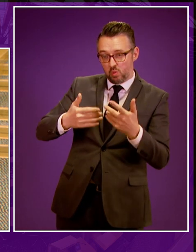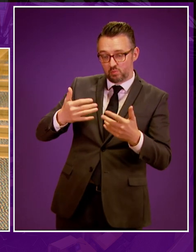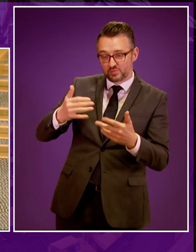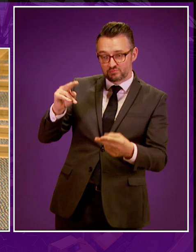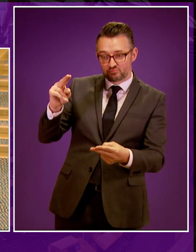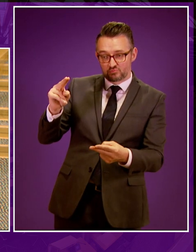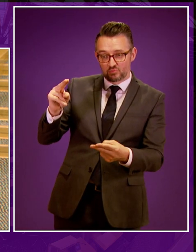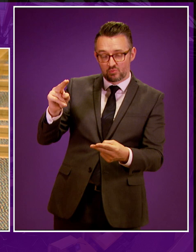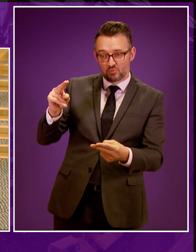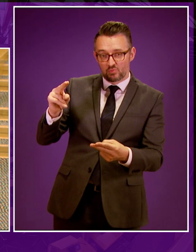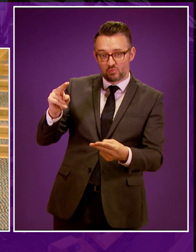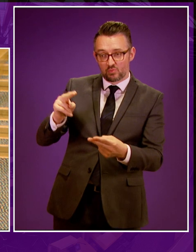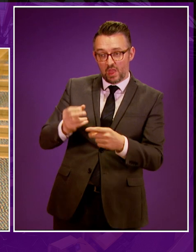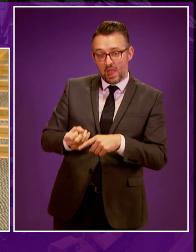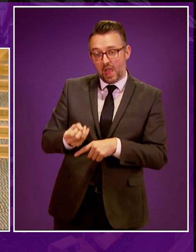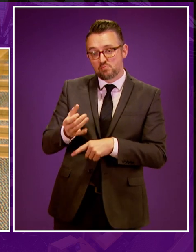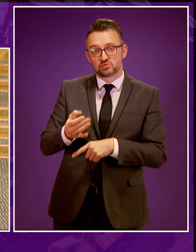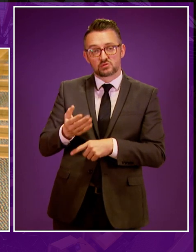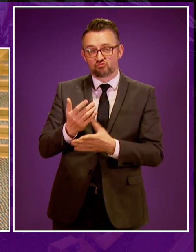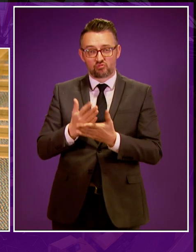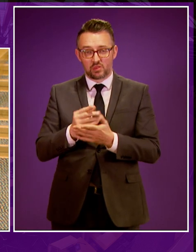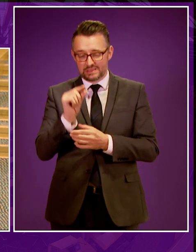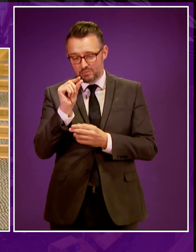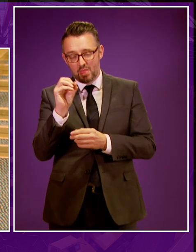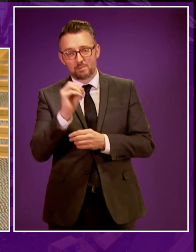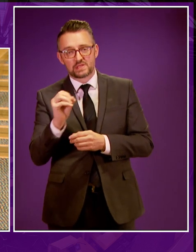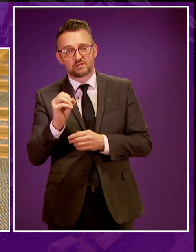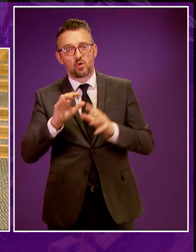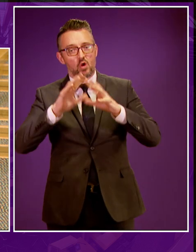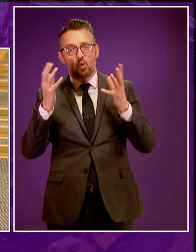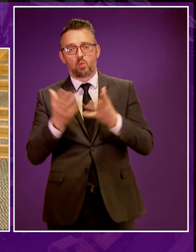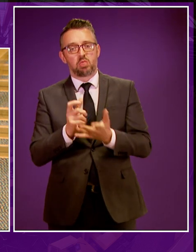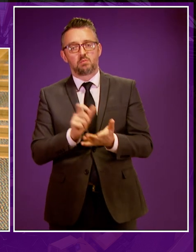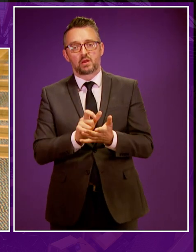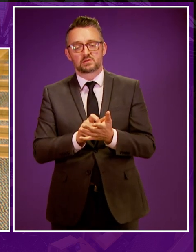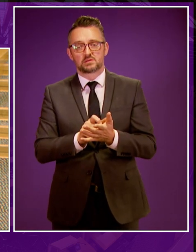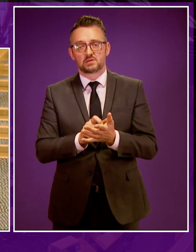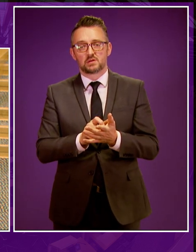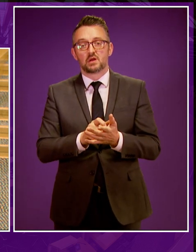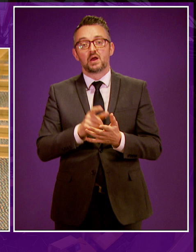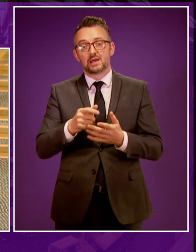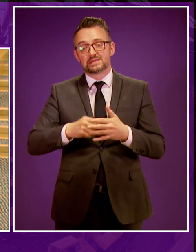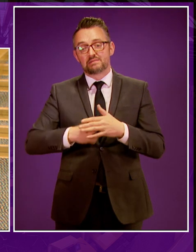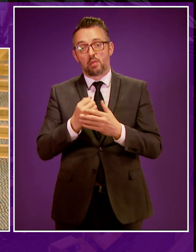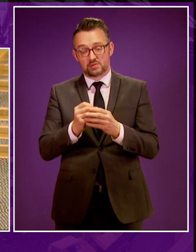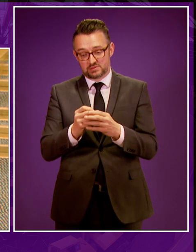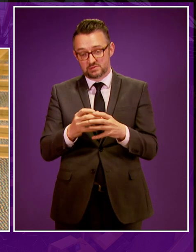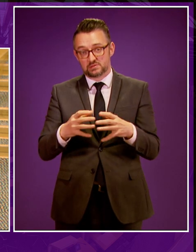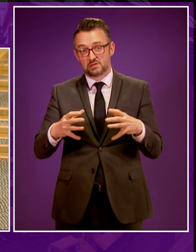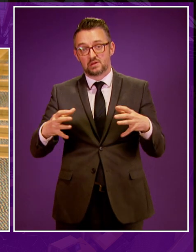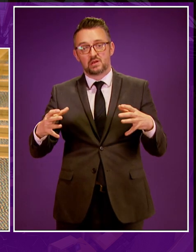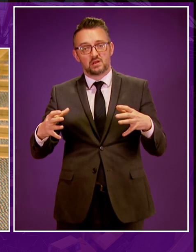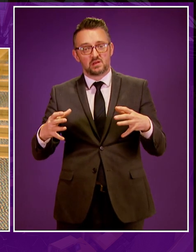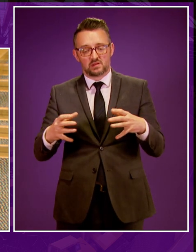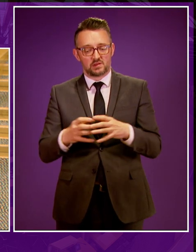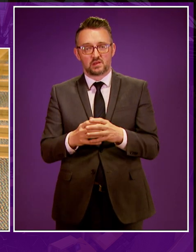unconventional oil and gas outputs would only represent a fraction of the supply to the global market. Furthermore, the scale of development in Scotland will